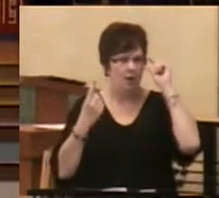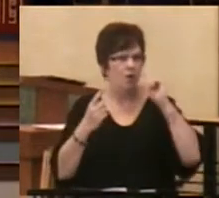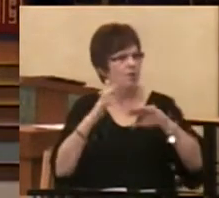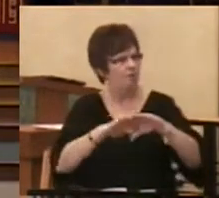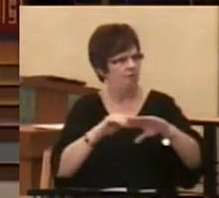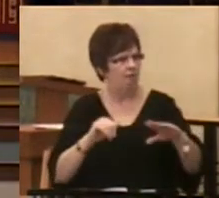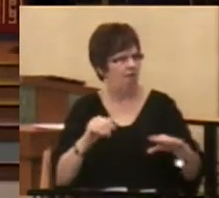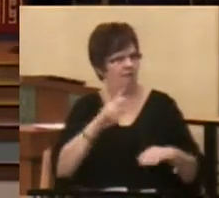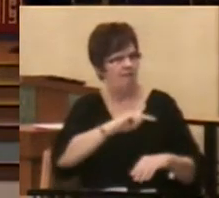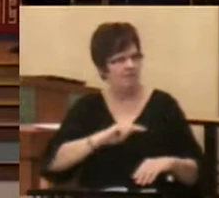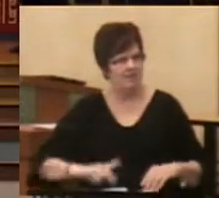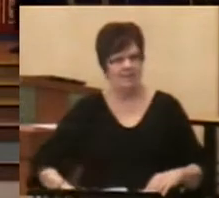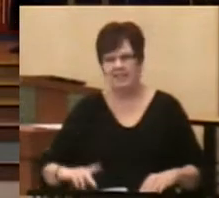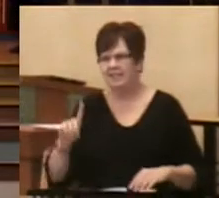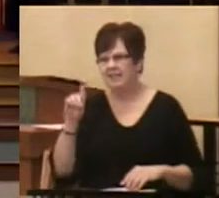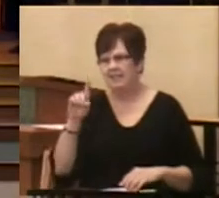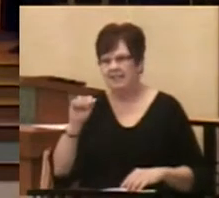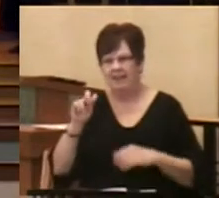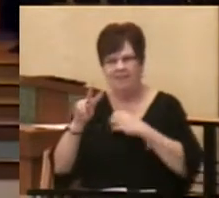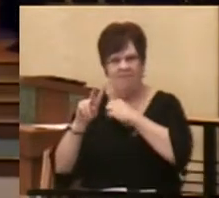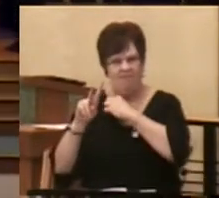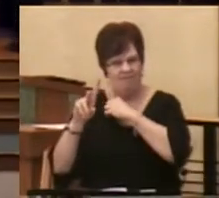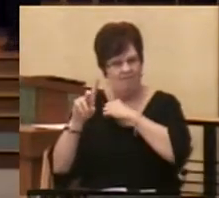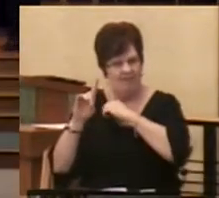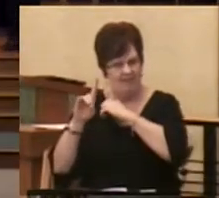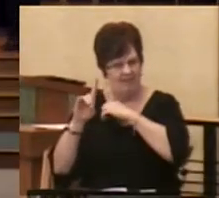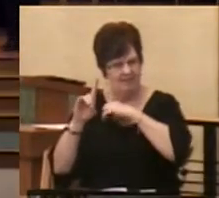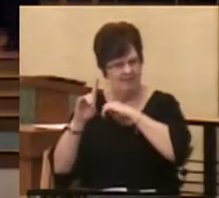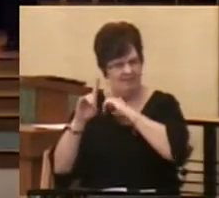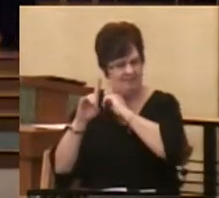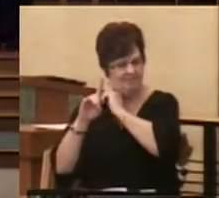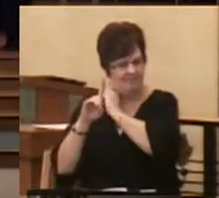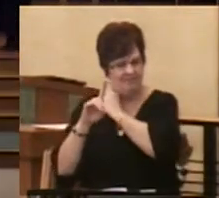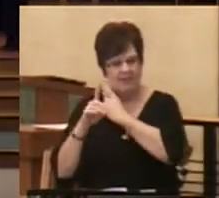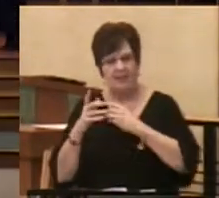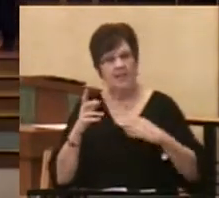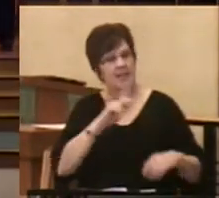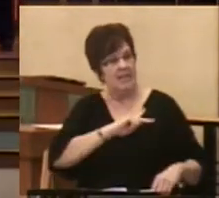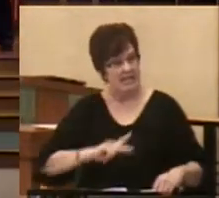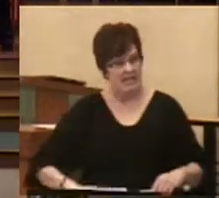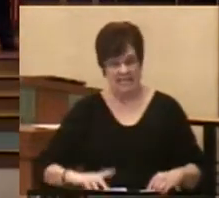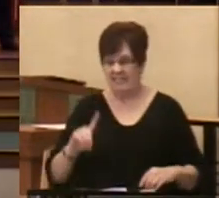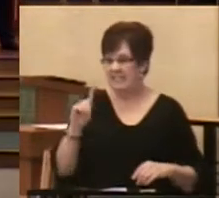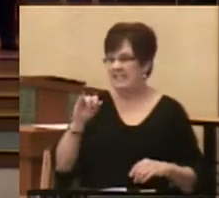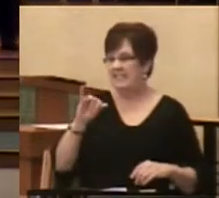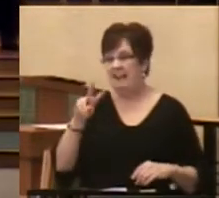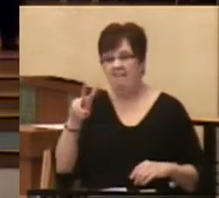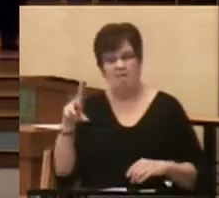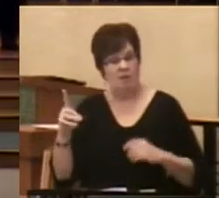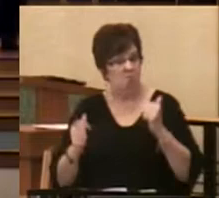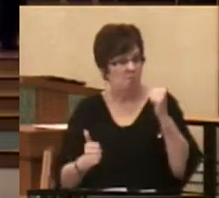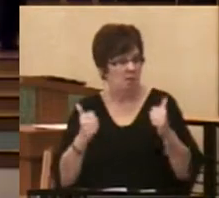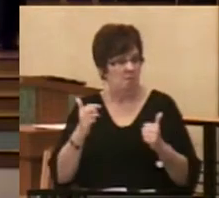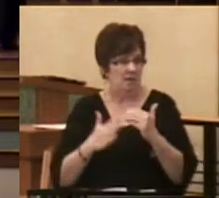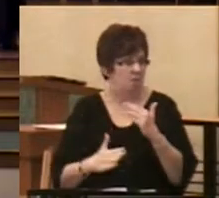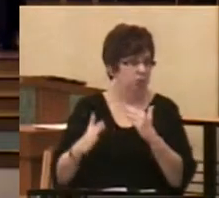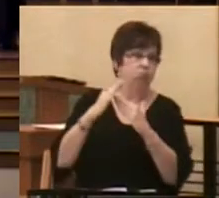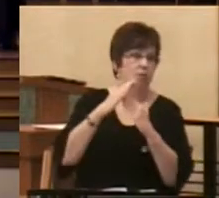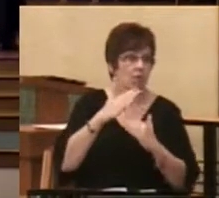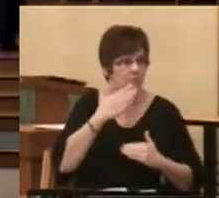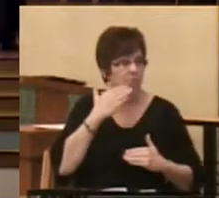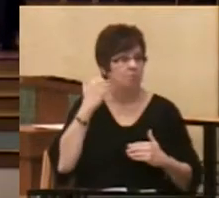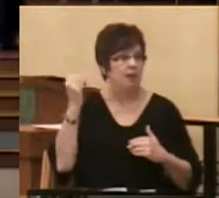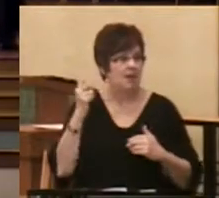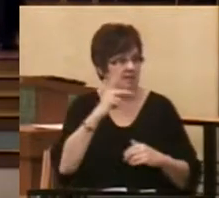king of Israel. King David, perhaps the greatest of all kings, accomplished a lot in his